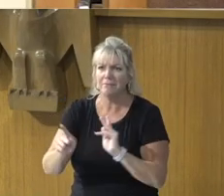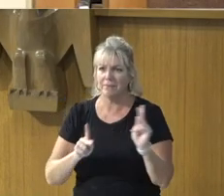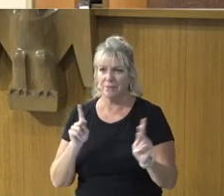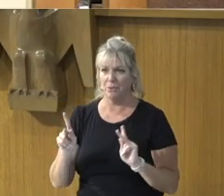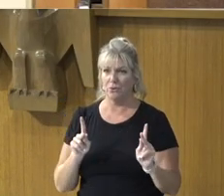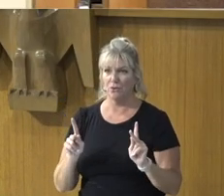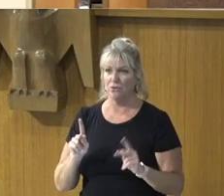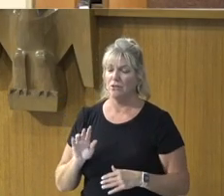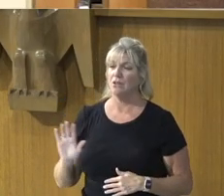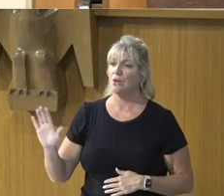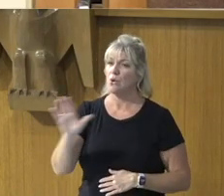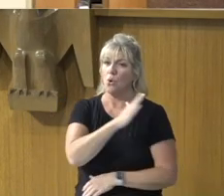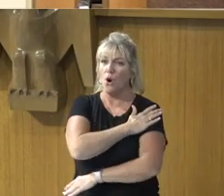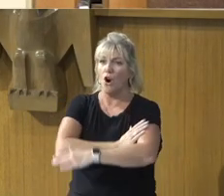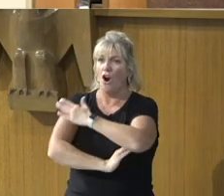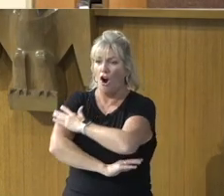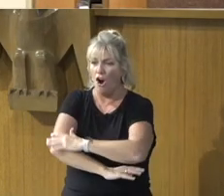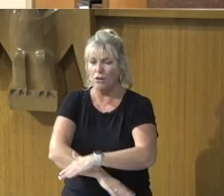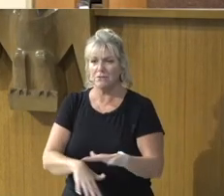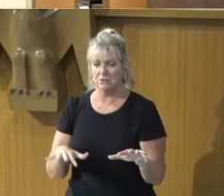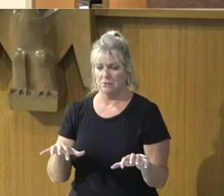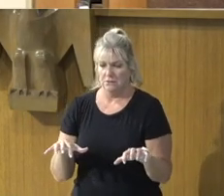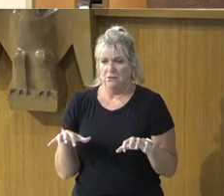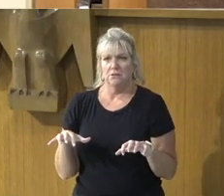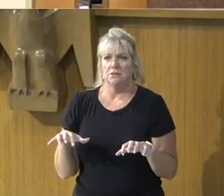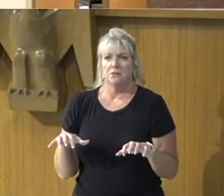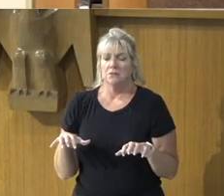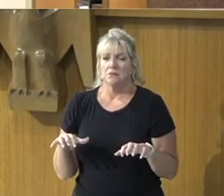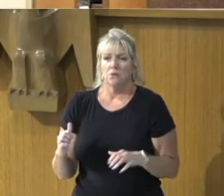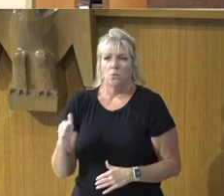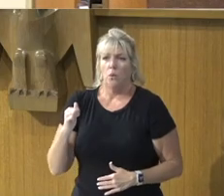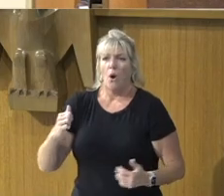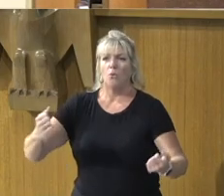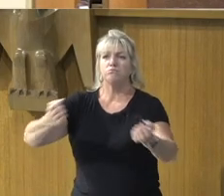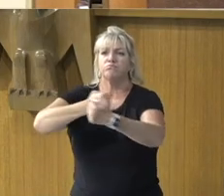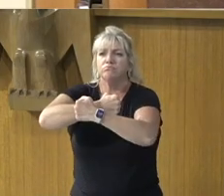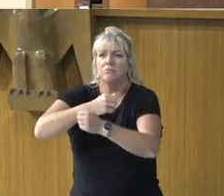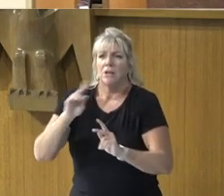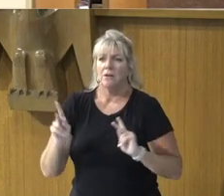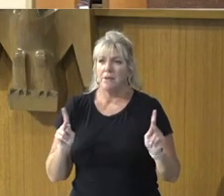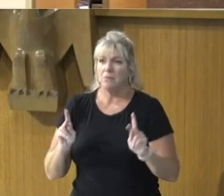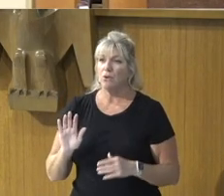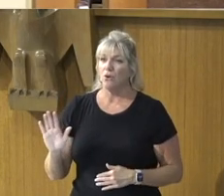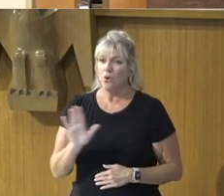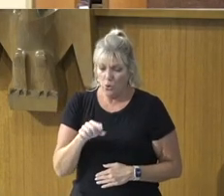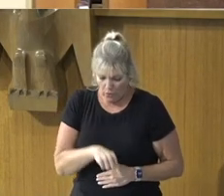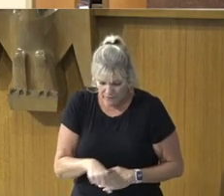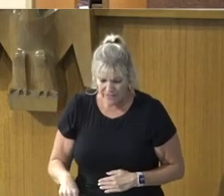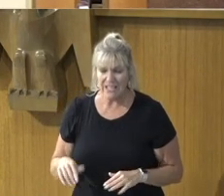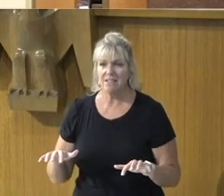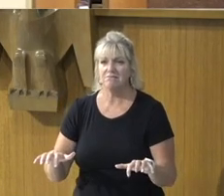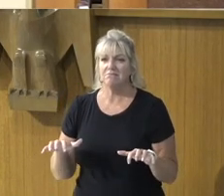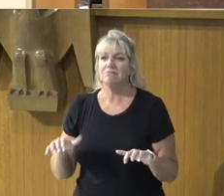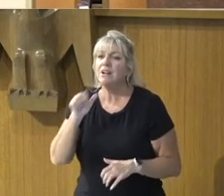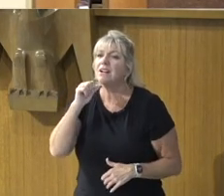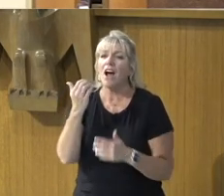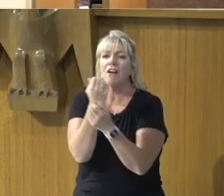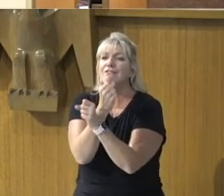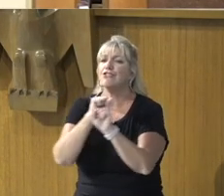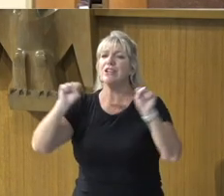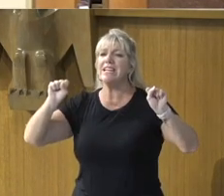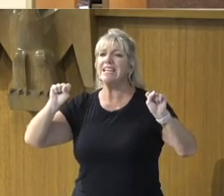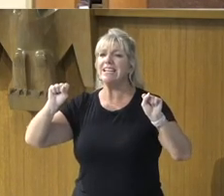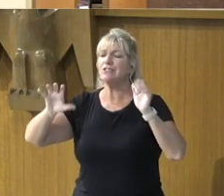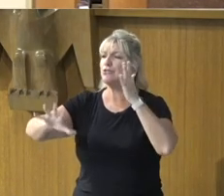The arms, Unable to embrace, Another, The feet, No longer free, To walk out of our,